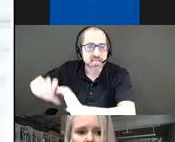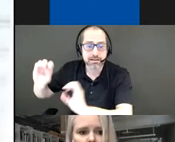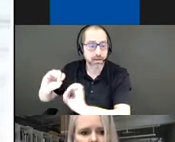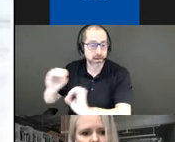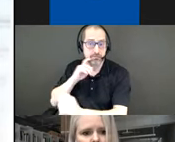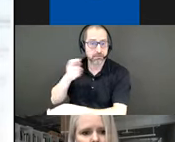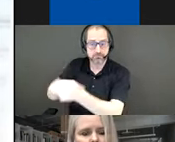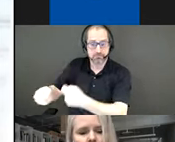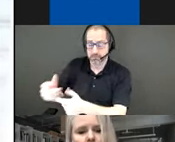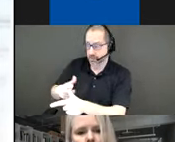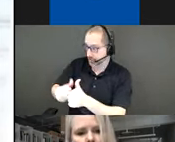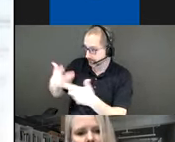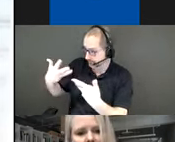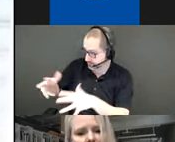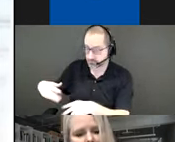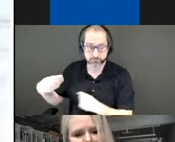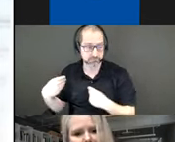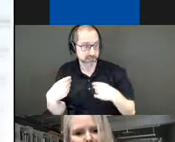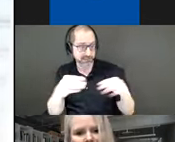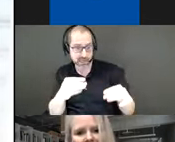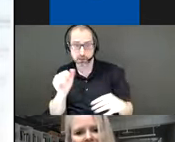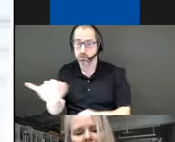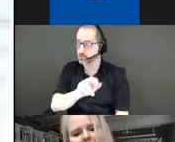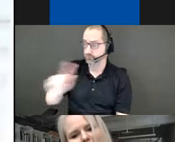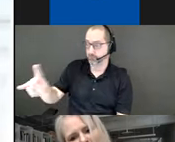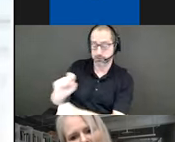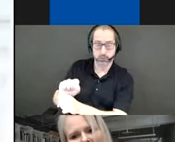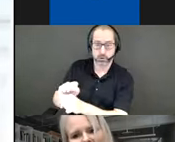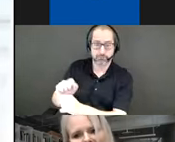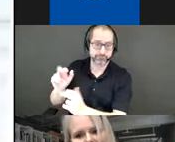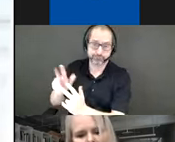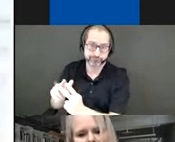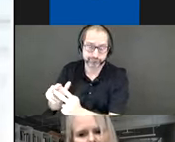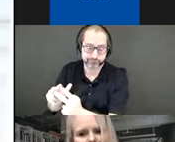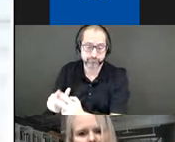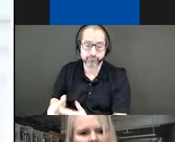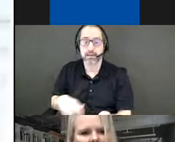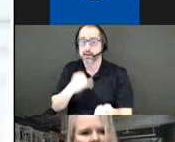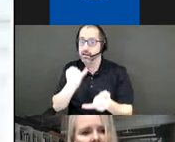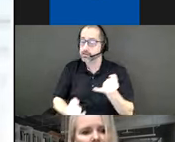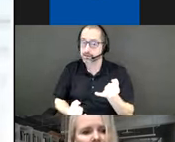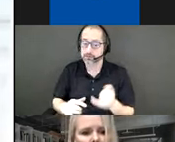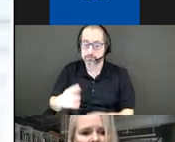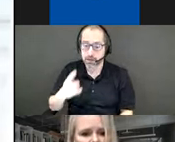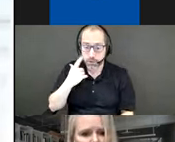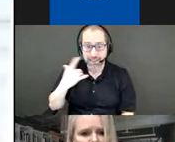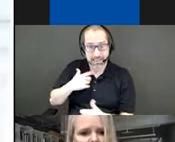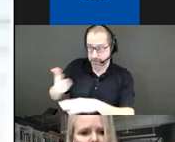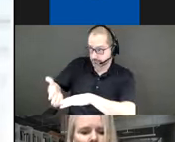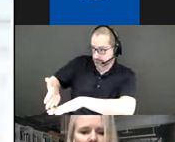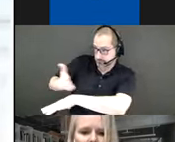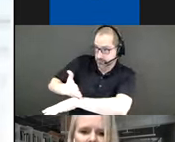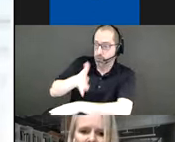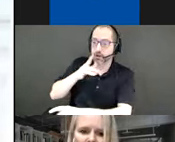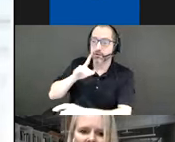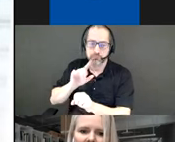resold or returned to their original roles. And finally, number six, we believe that the treatment of the bends will have an immediate positive impact on